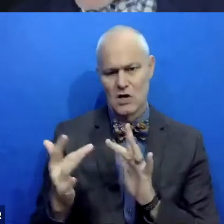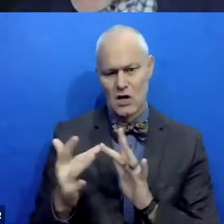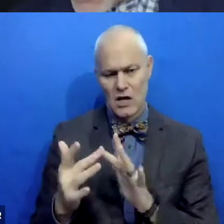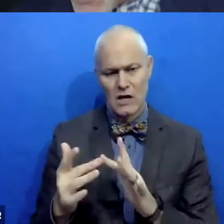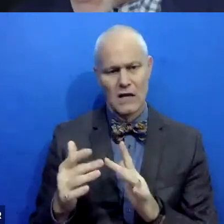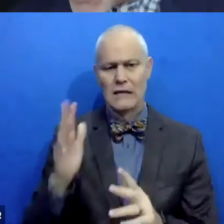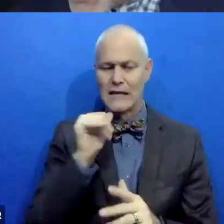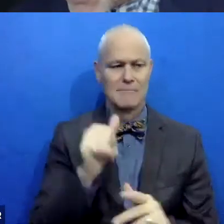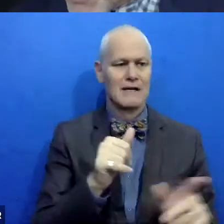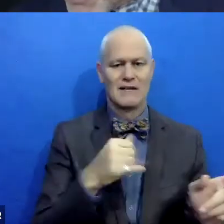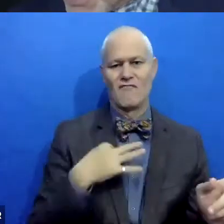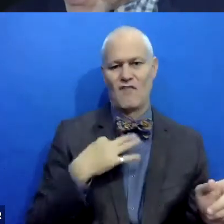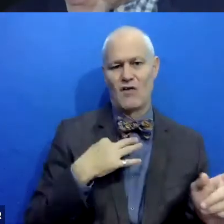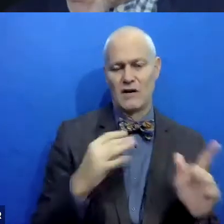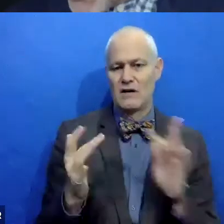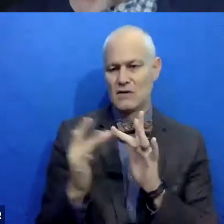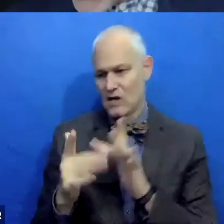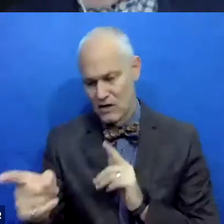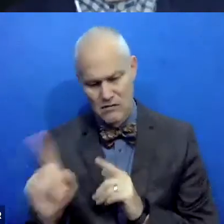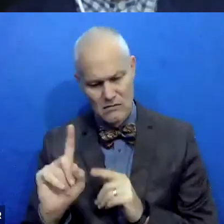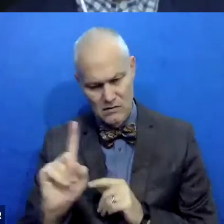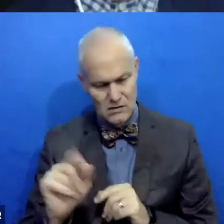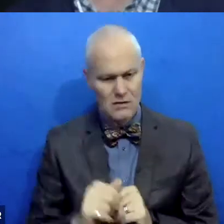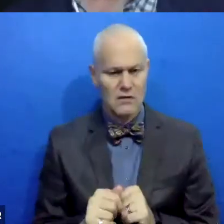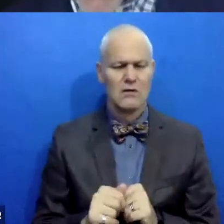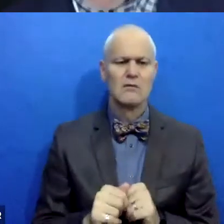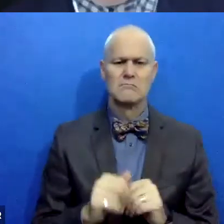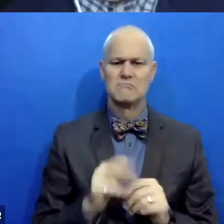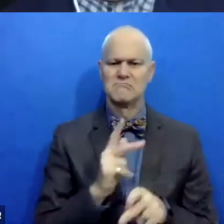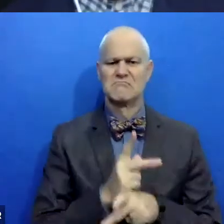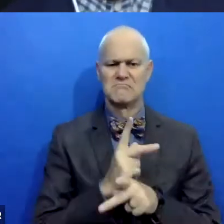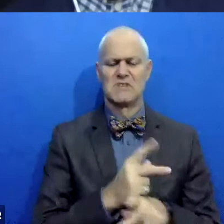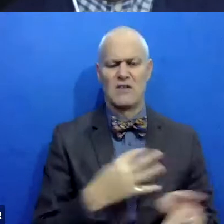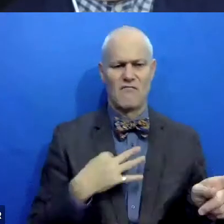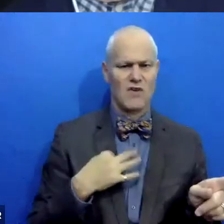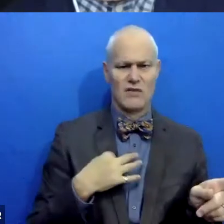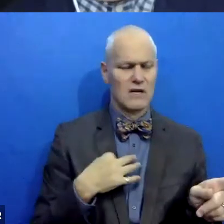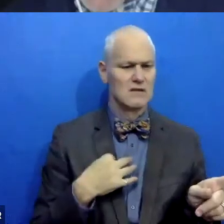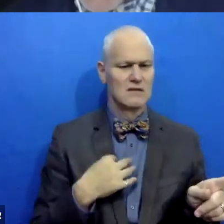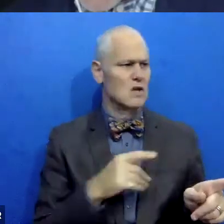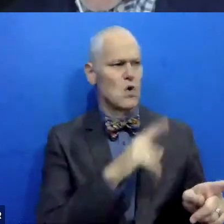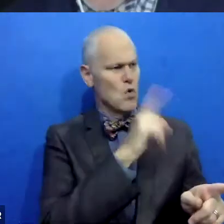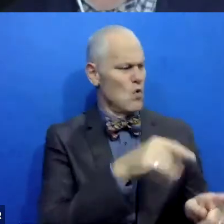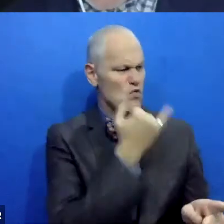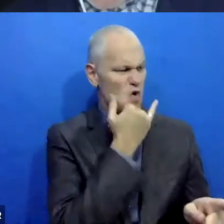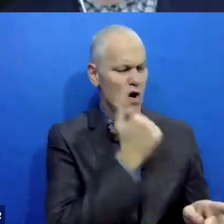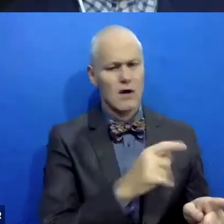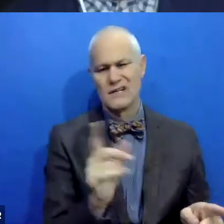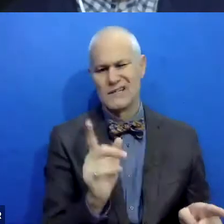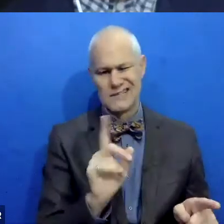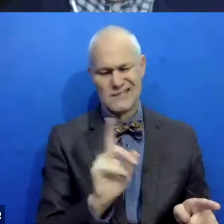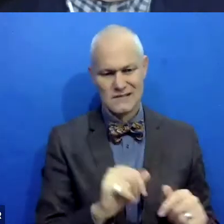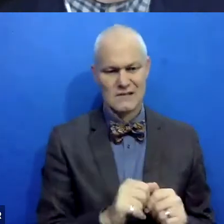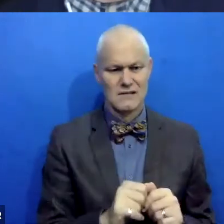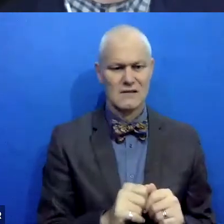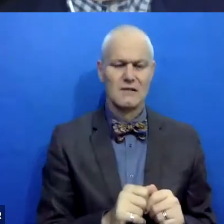volunteers to stay in contact with you. Um, we're very careful to let circle volunteers know they didn't do something wrong. Everybody's, you know, like,